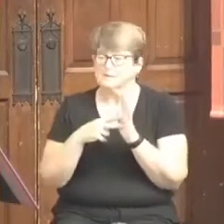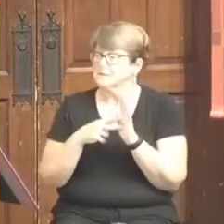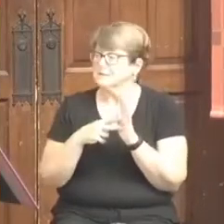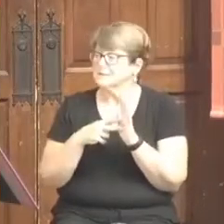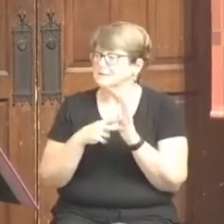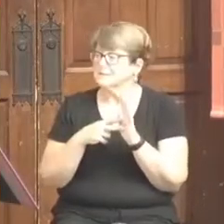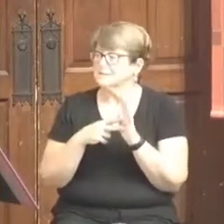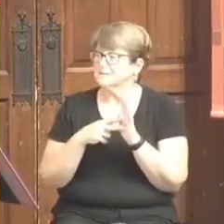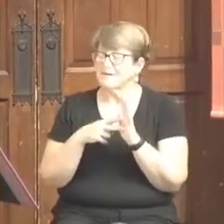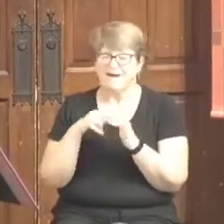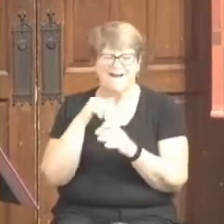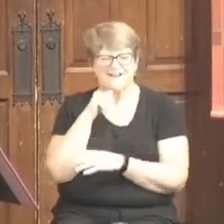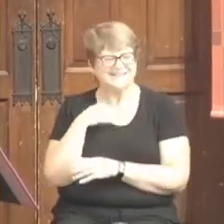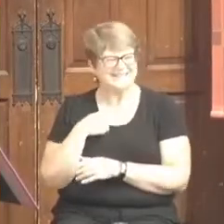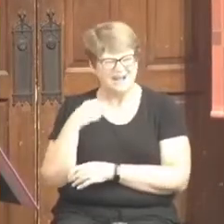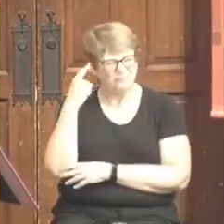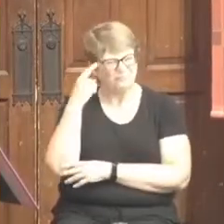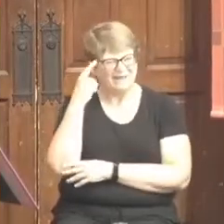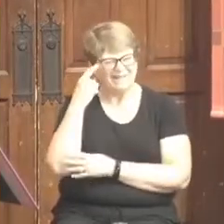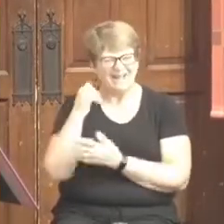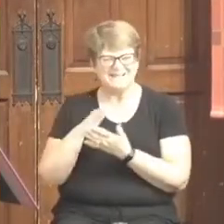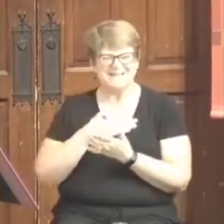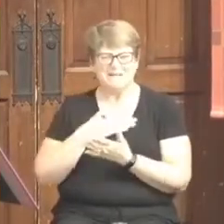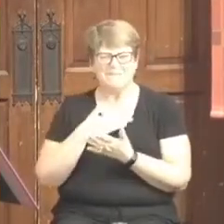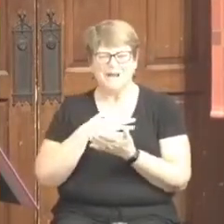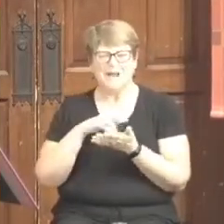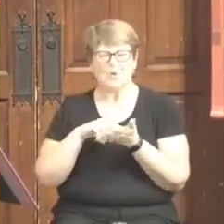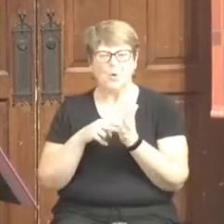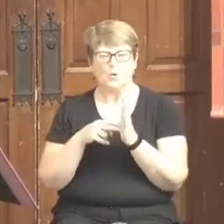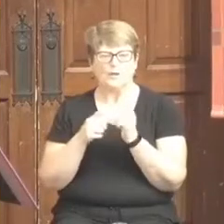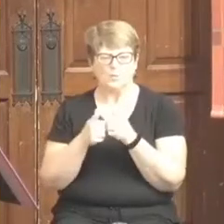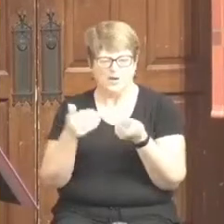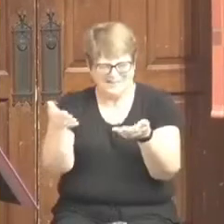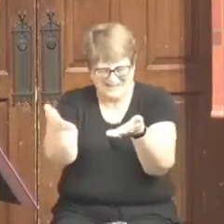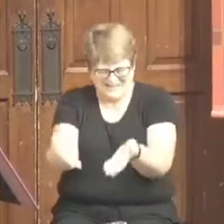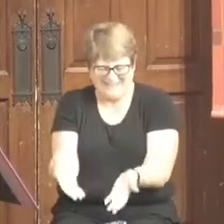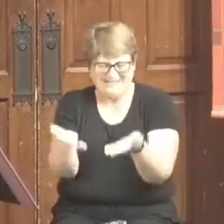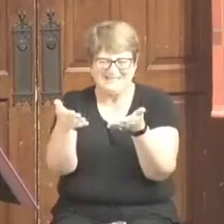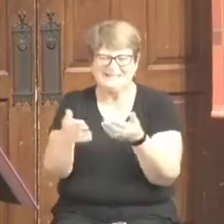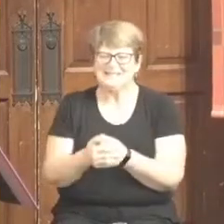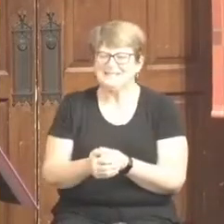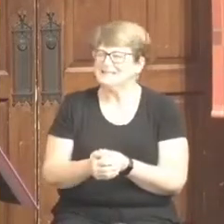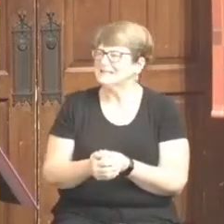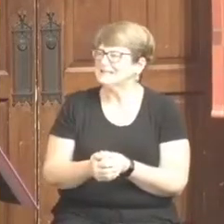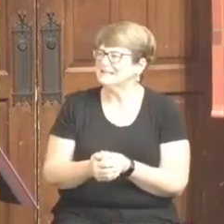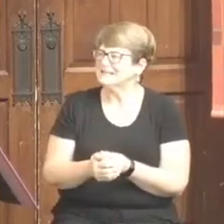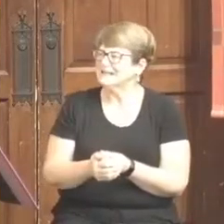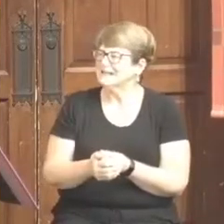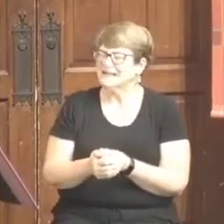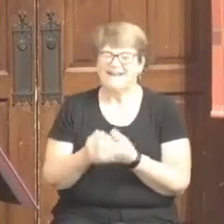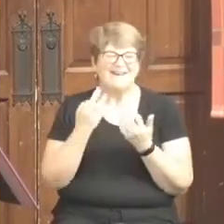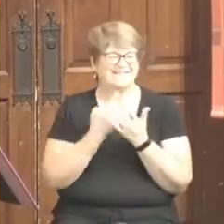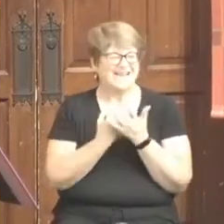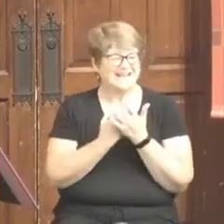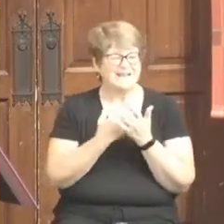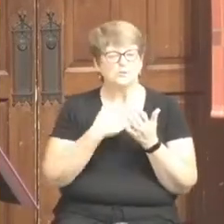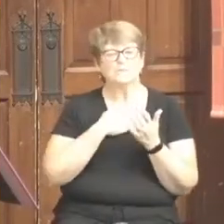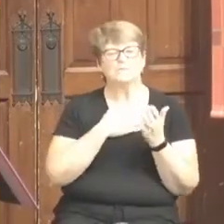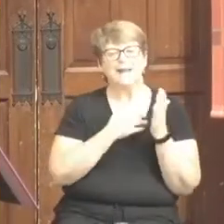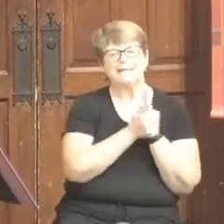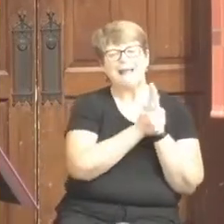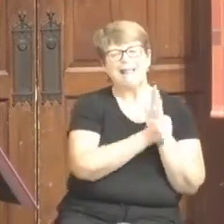I didn't realize that my calling and purpose was this. Finance was my talent.